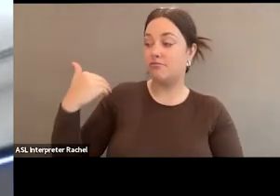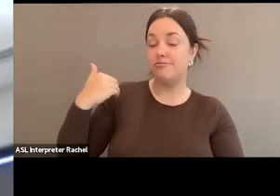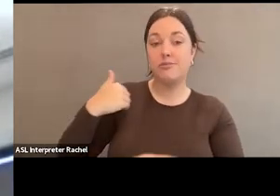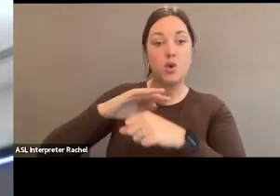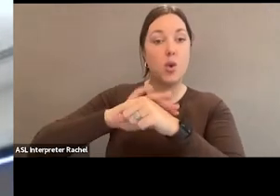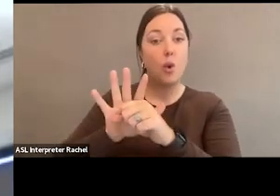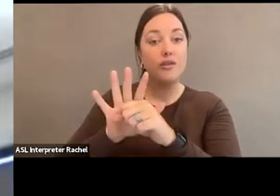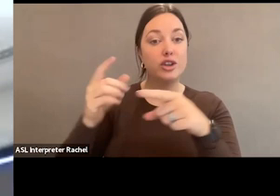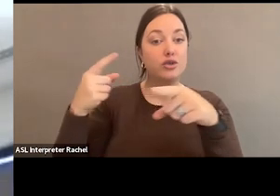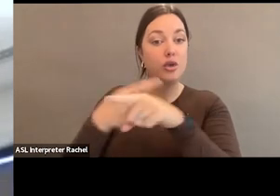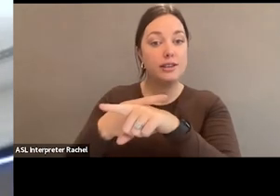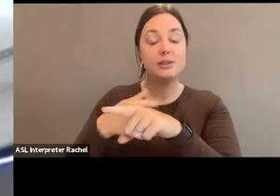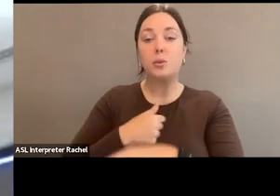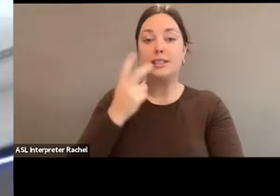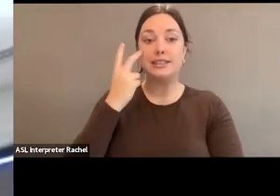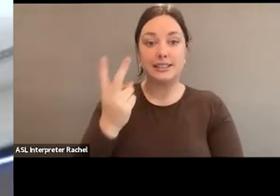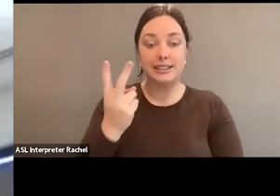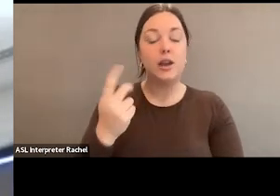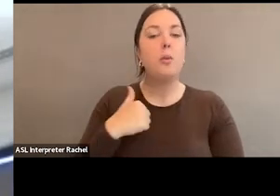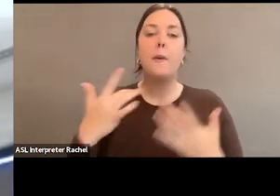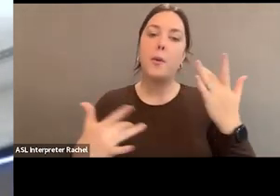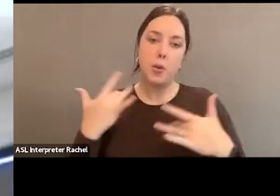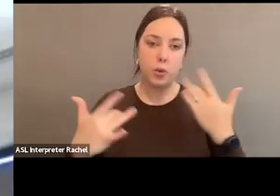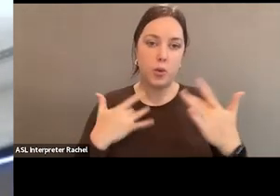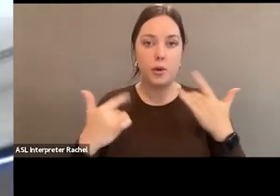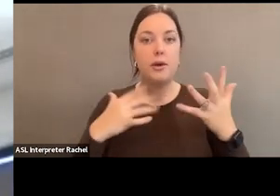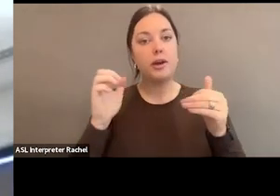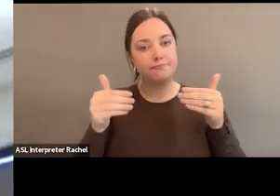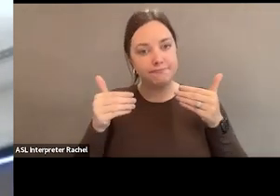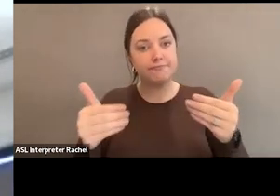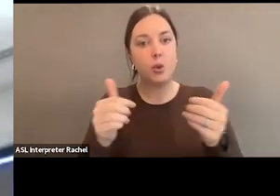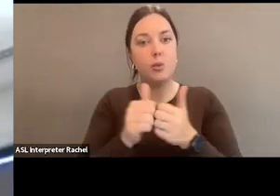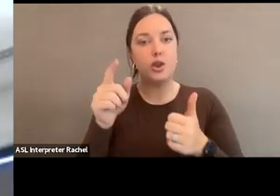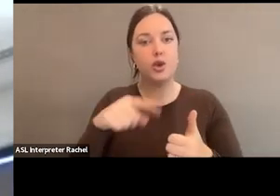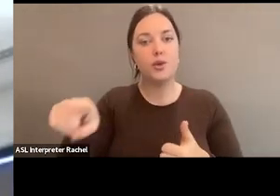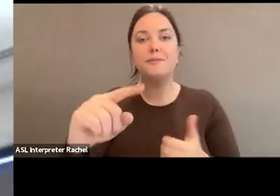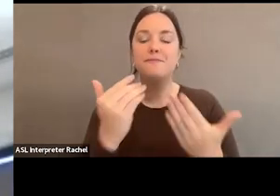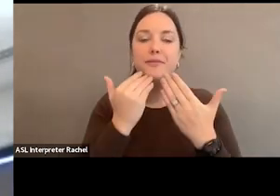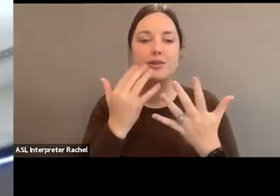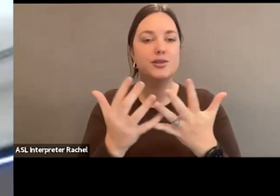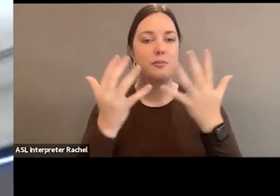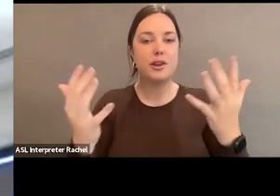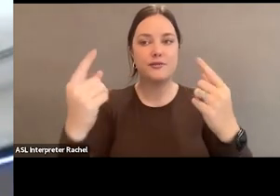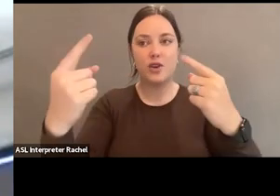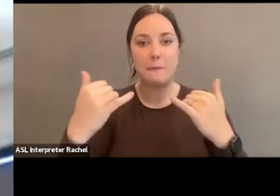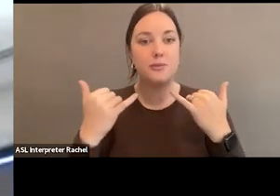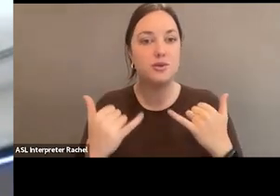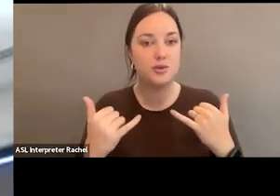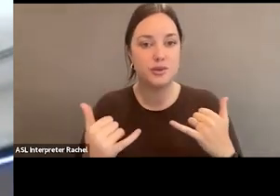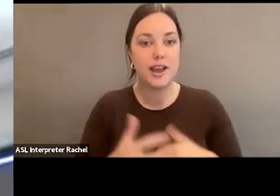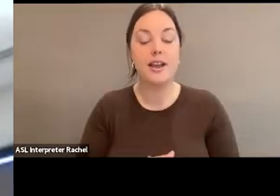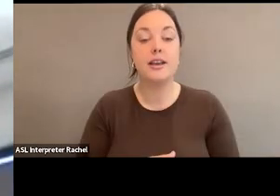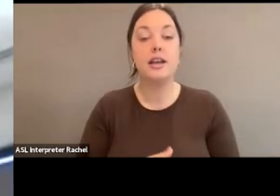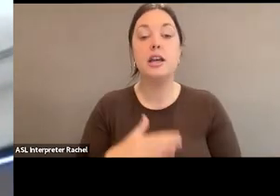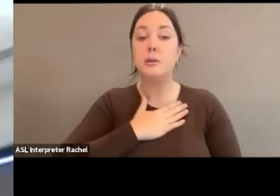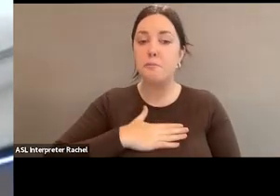issues we went through. We're excited about this and we want to move forward with you in that. So thank you so very much for being here today and I ask you to continue